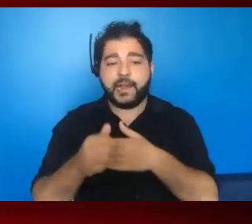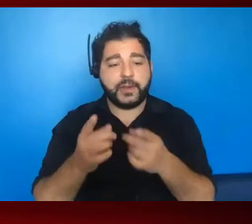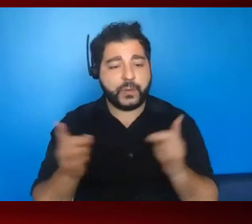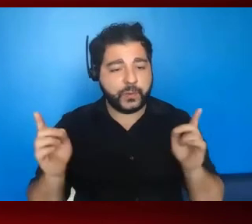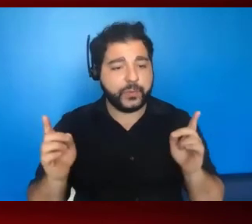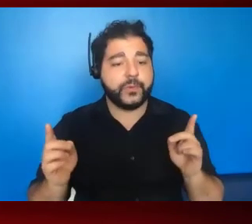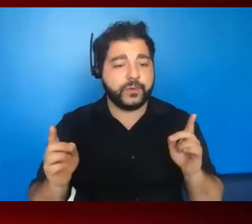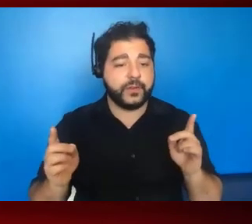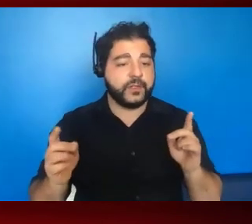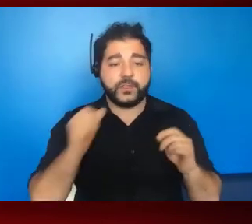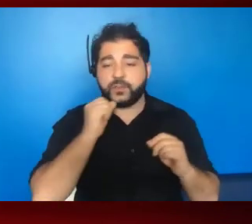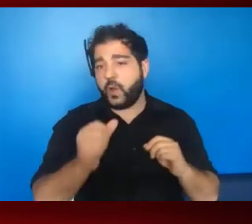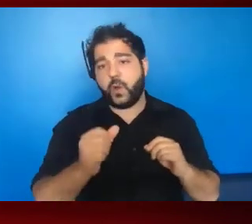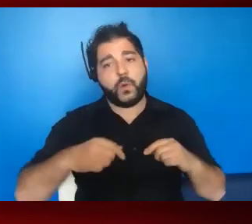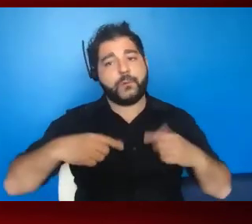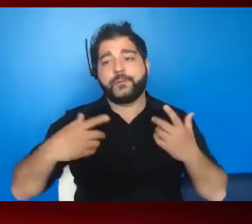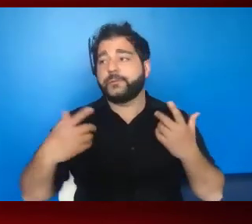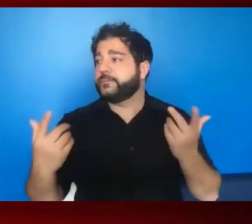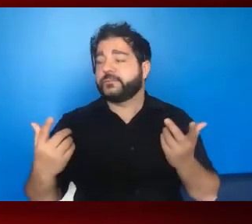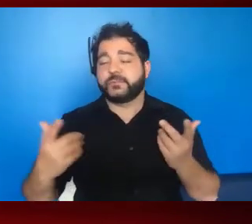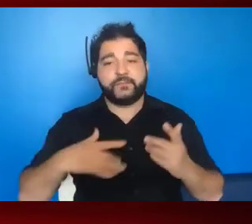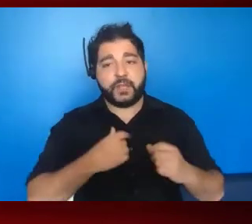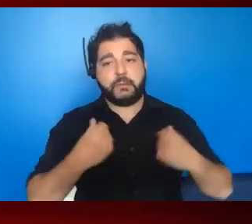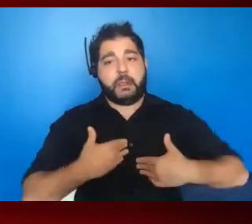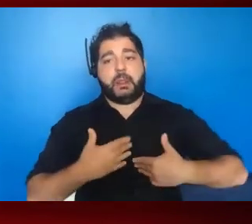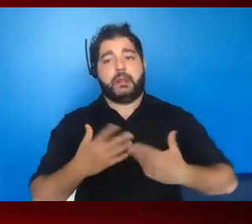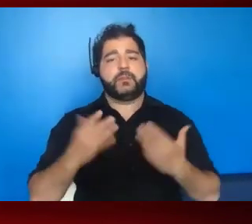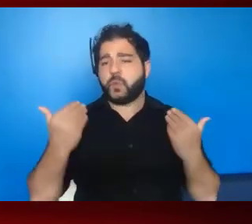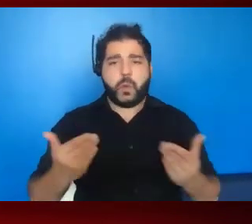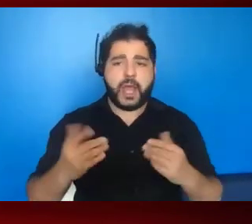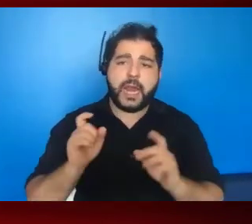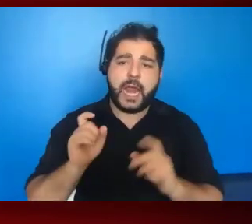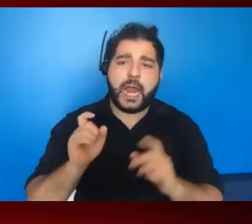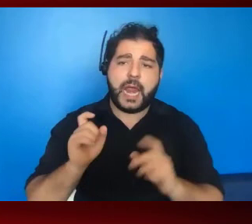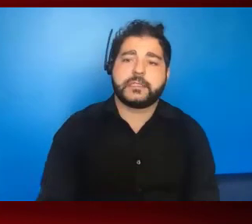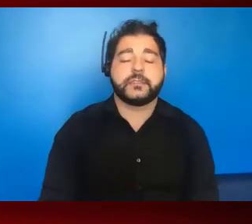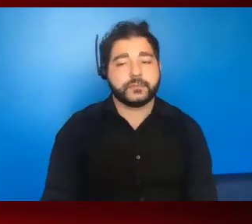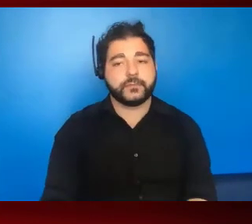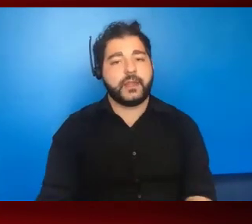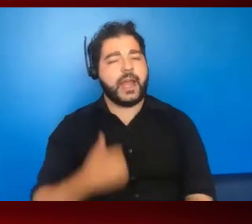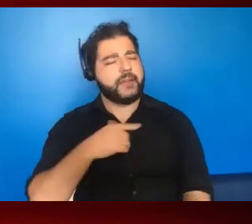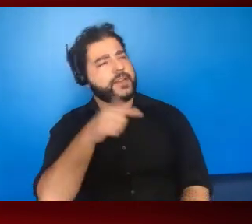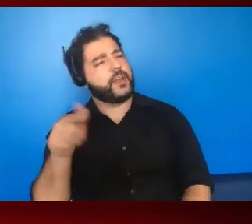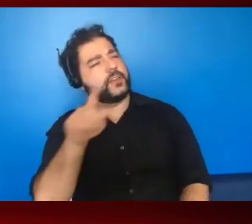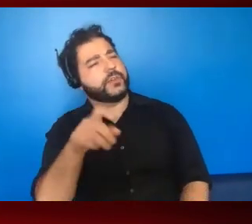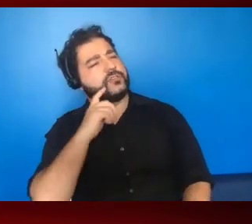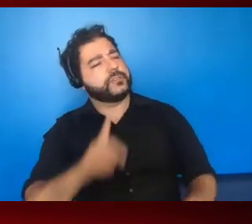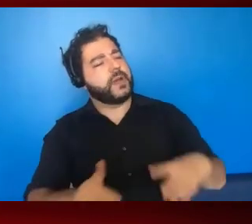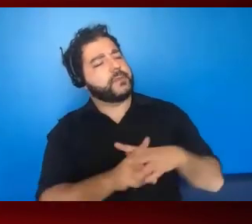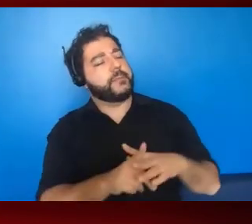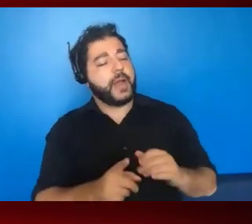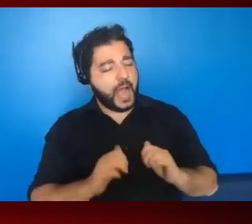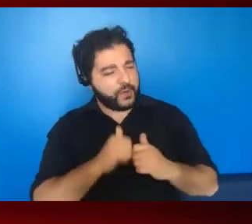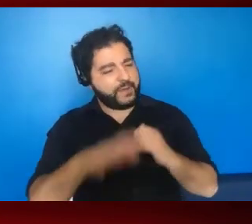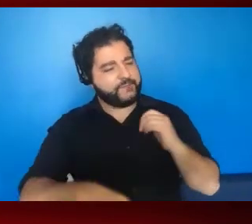way. So don't hesitate to just reach out and ask. So there's another question that just popped up, how do I find the team